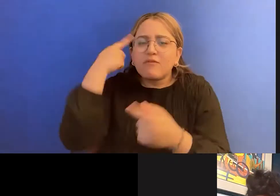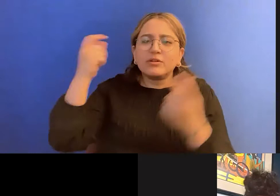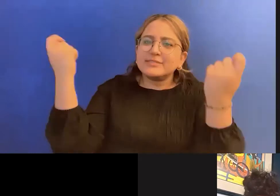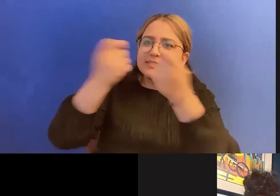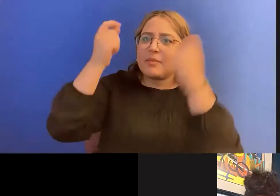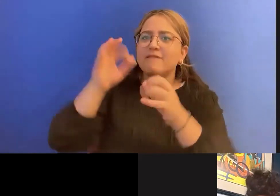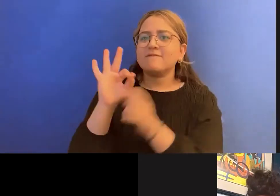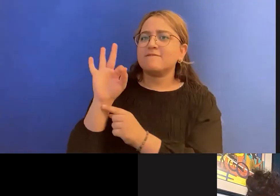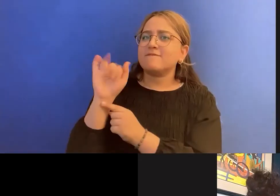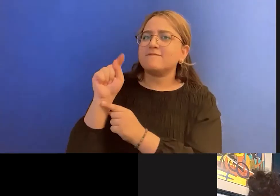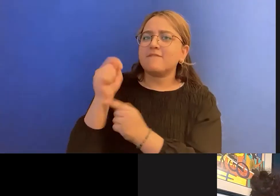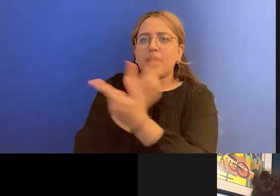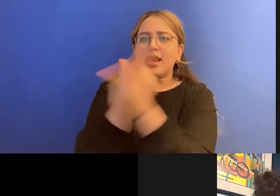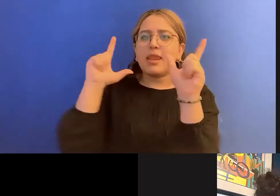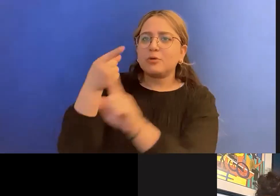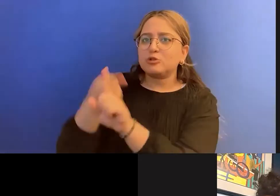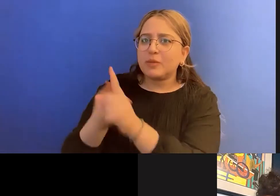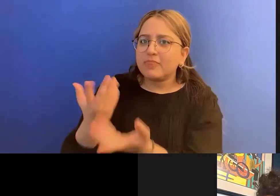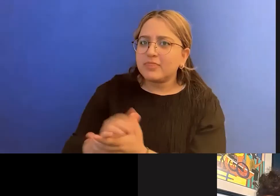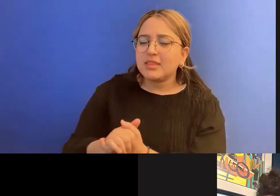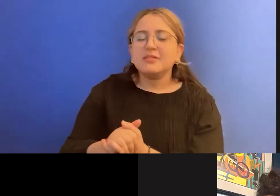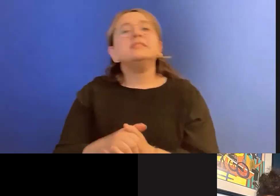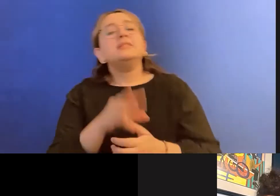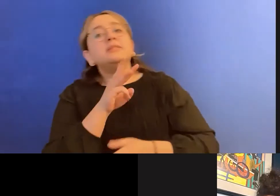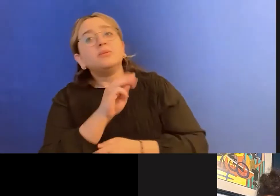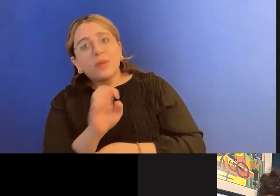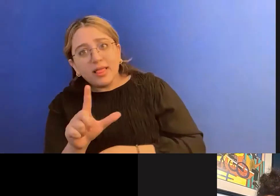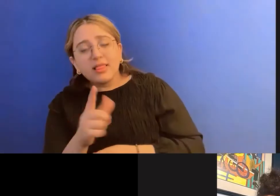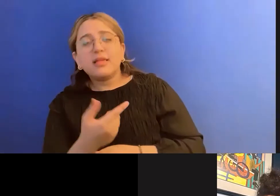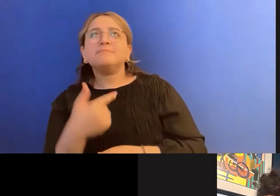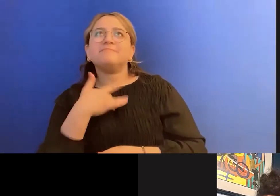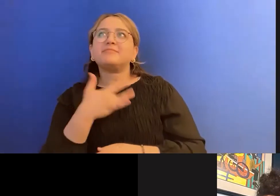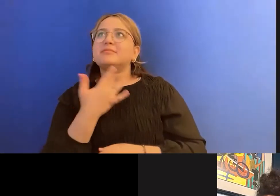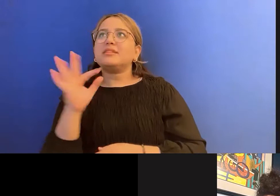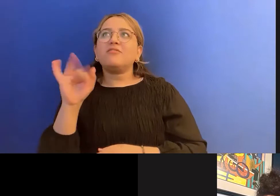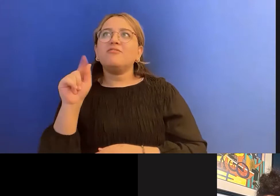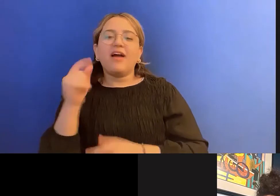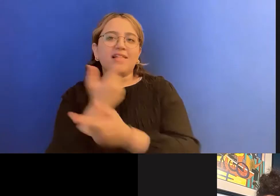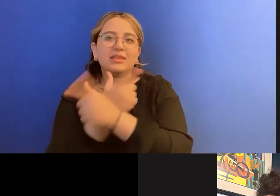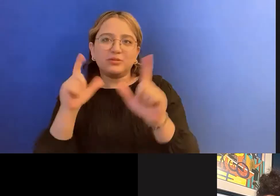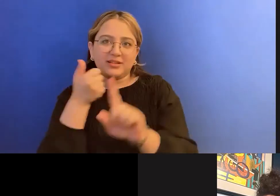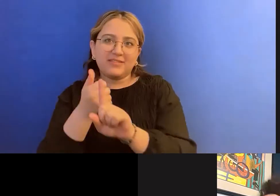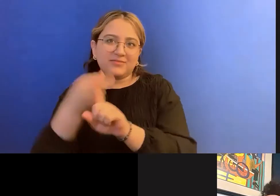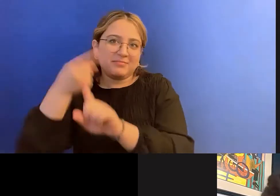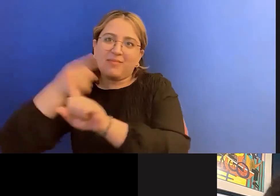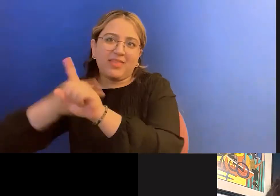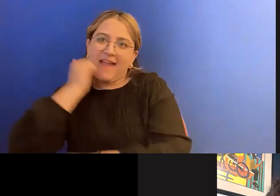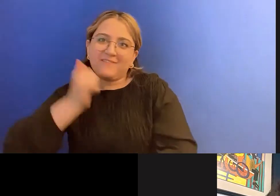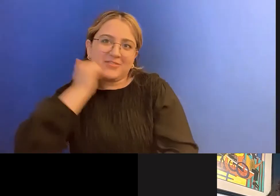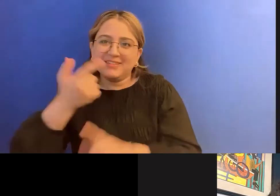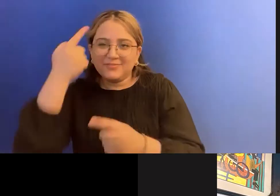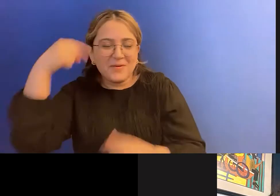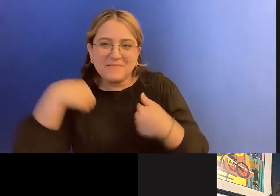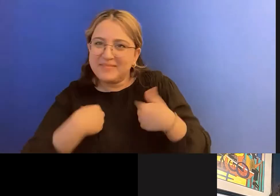Um, well, I feel like it's fat liberation month every, uh, you know, every month for me, you know, I'm always celebrating